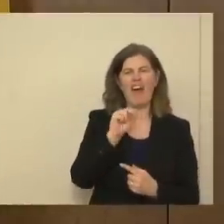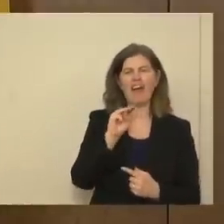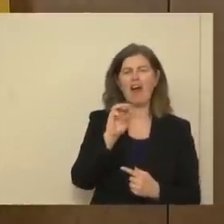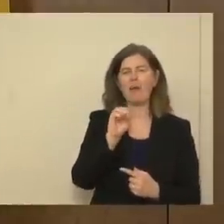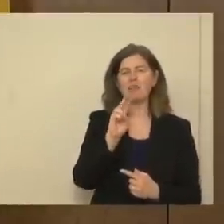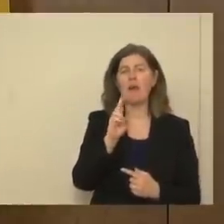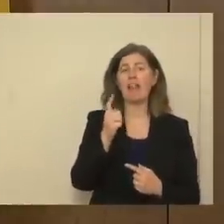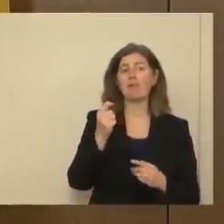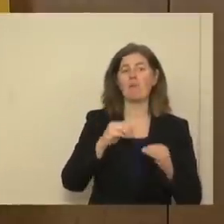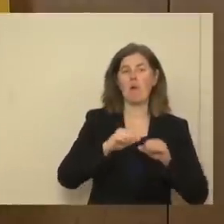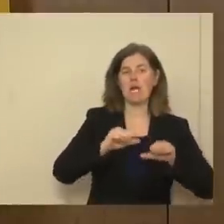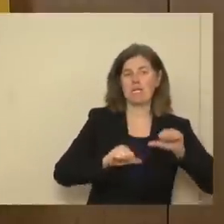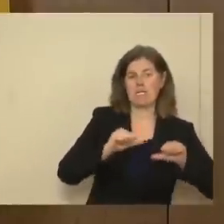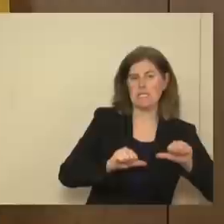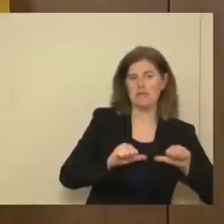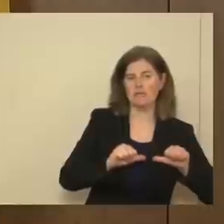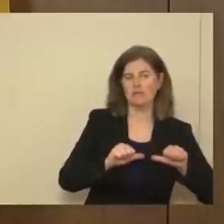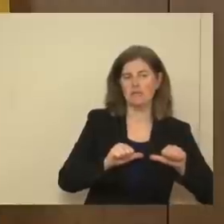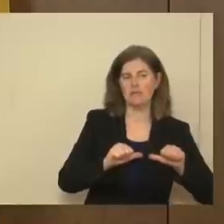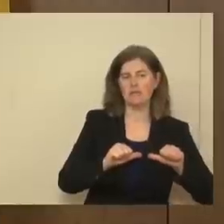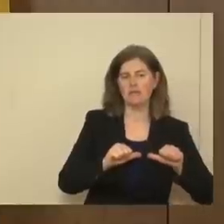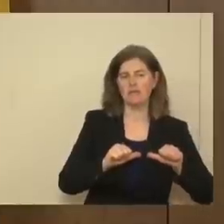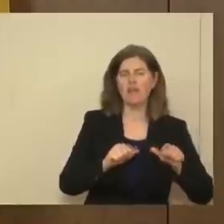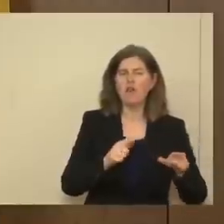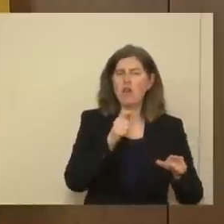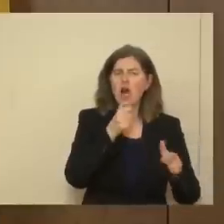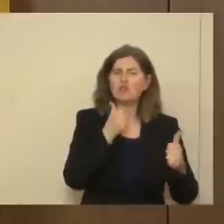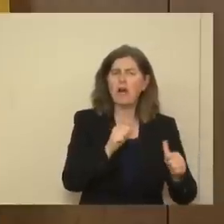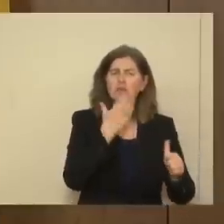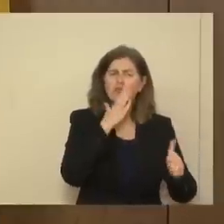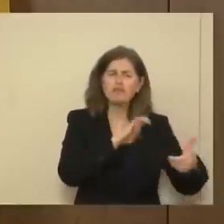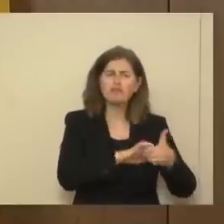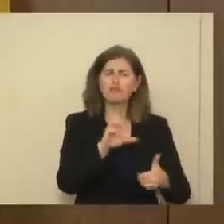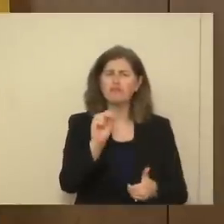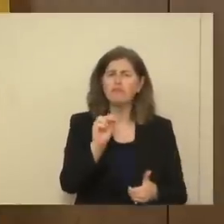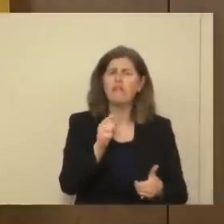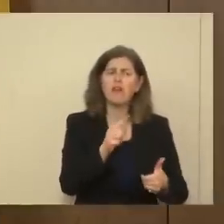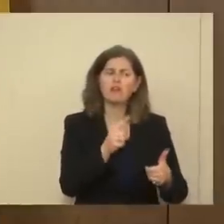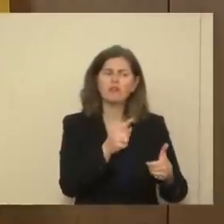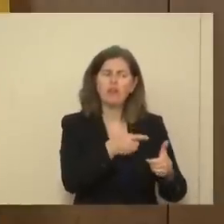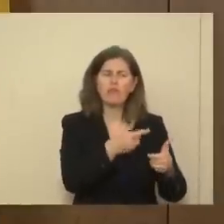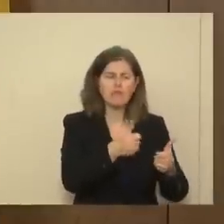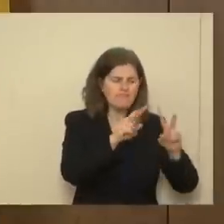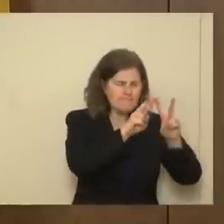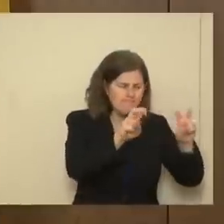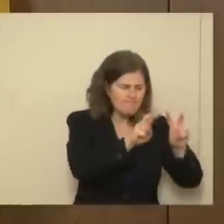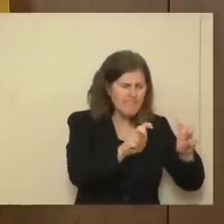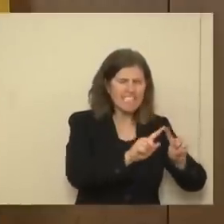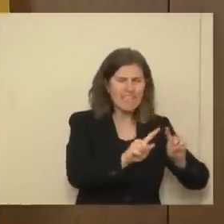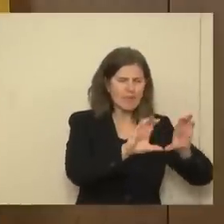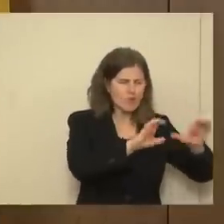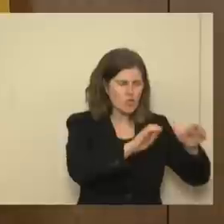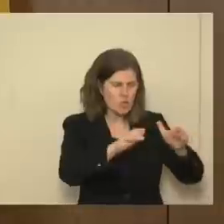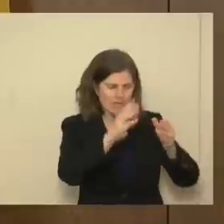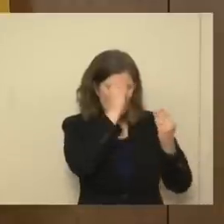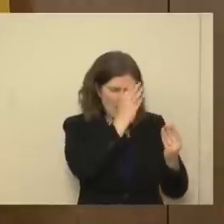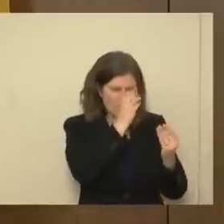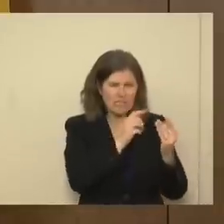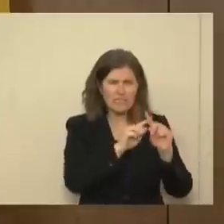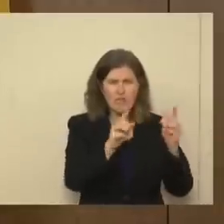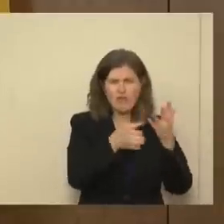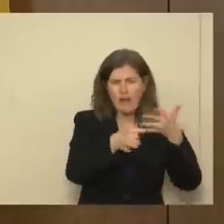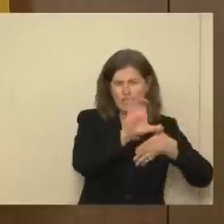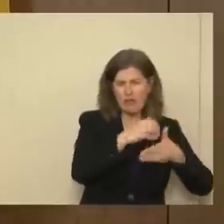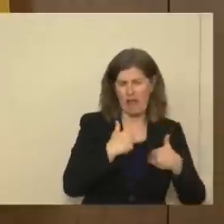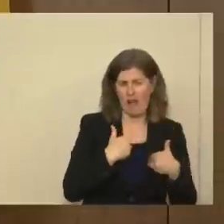more hesitant, and I use that to mean not that they're not trying to be good partners, but they're evaluating different sets of information and criteria.